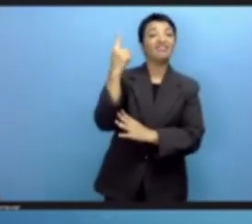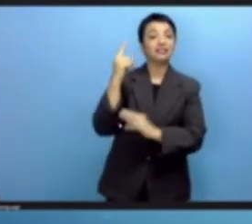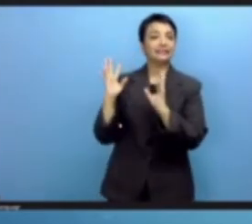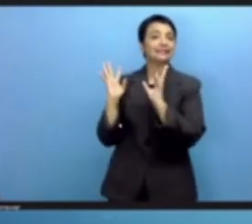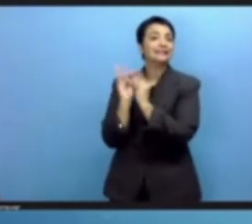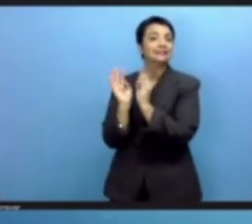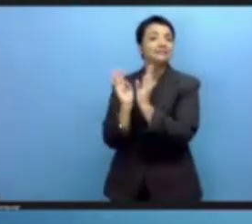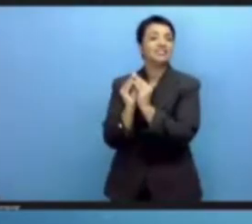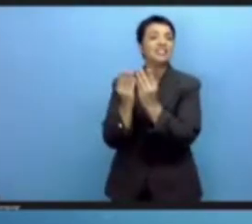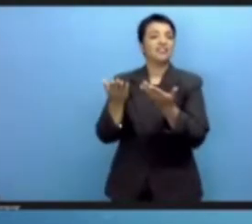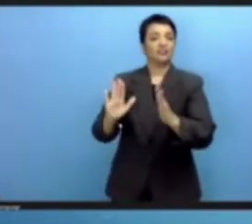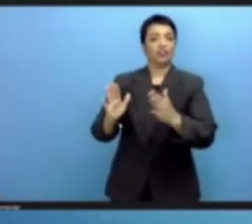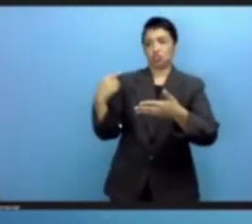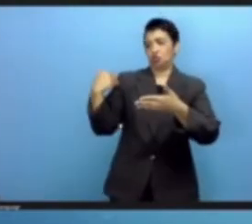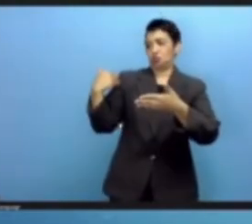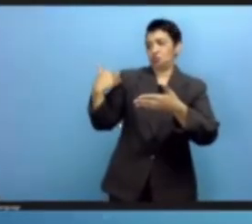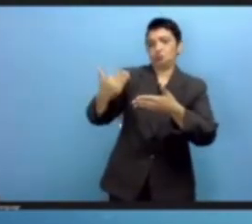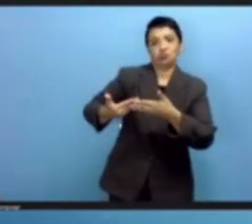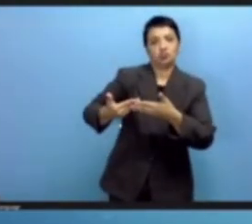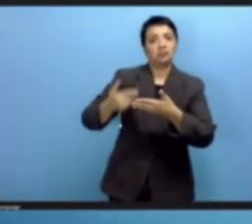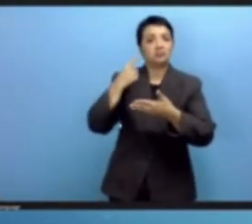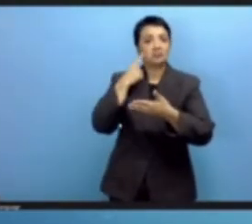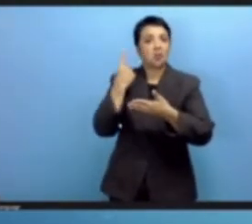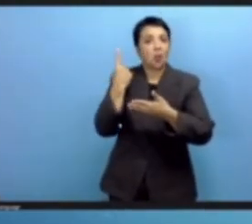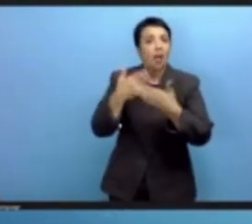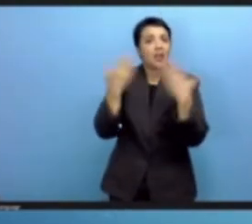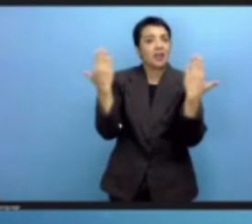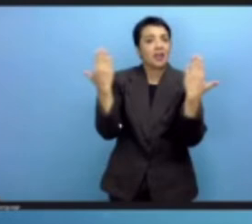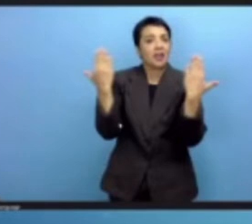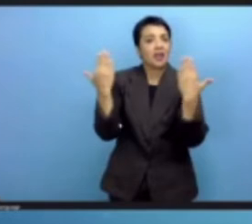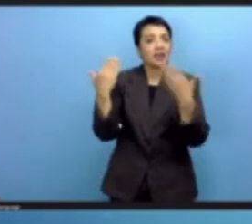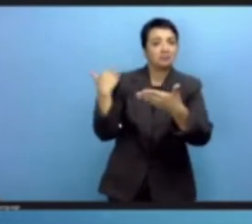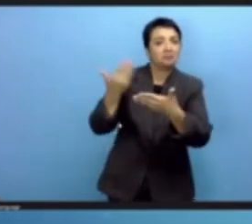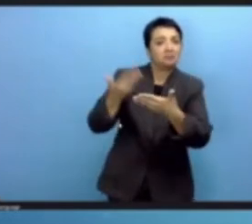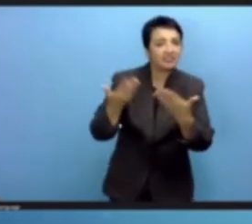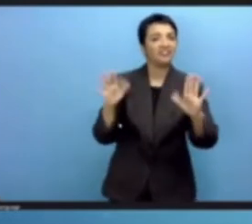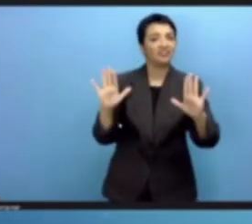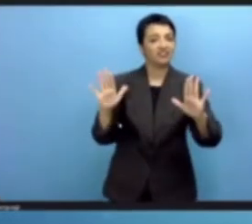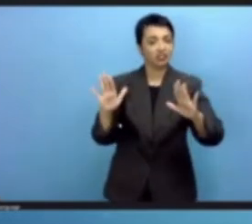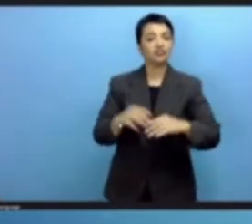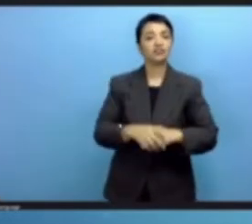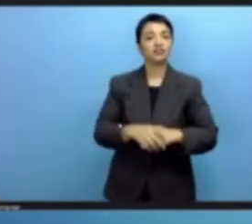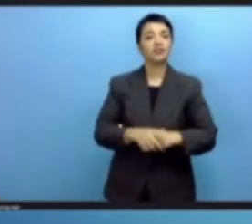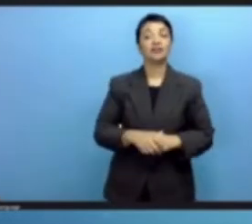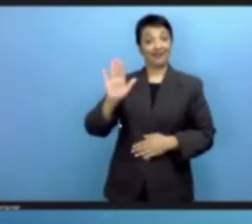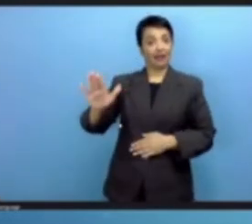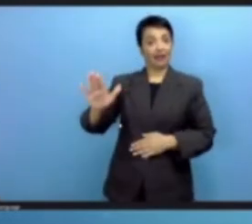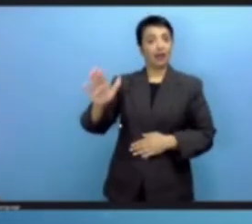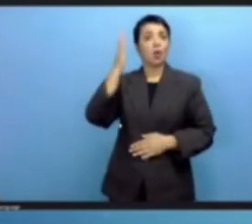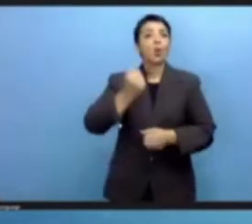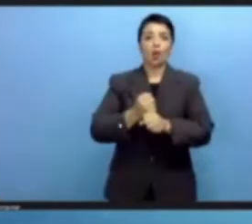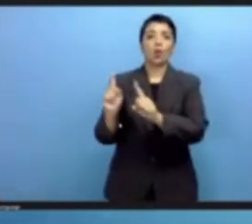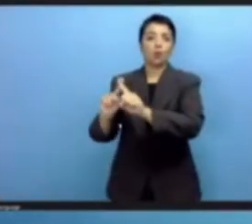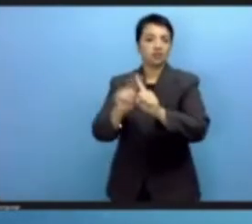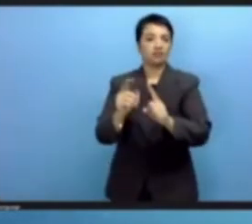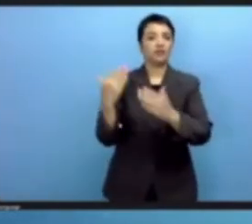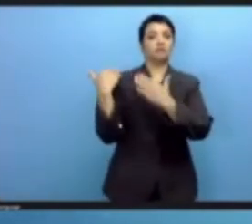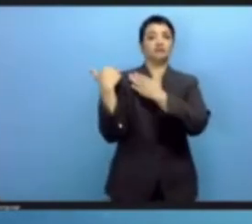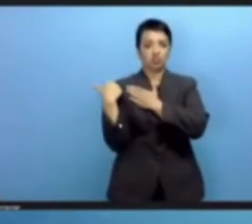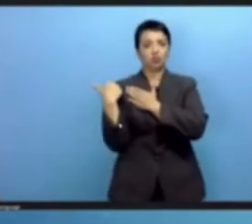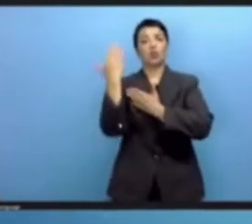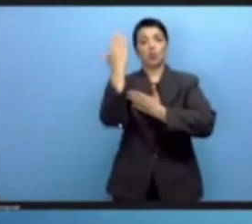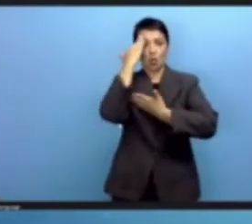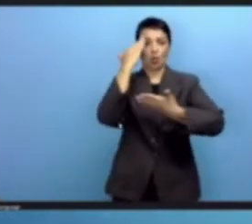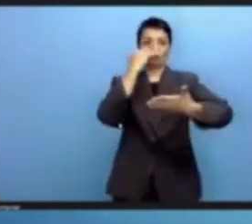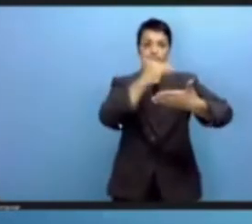these past 24 hours, has its tasks cut out. you all have your tasks cut out to make sure